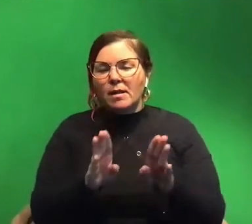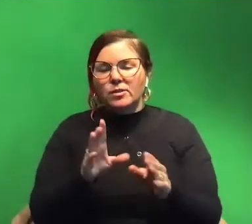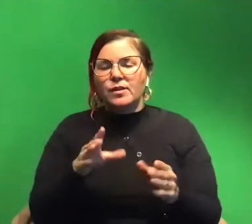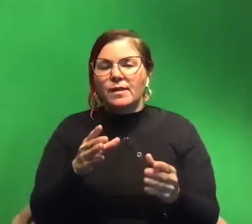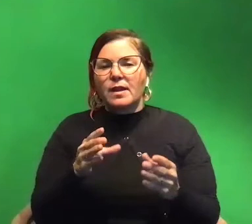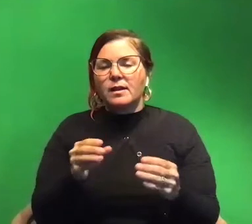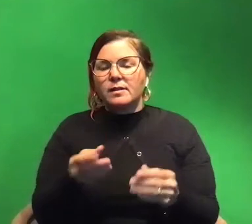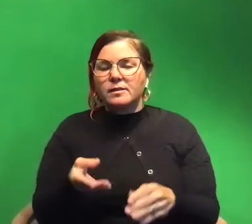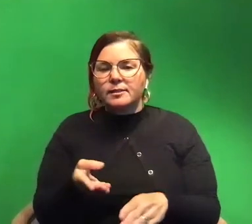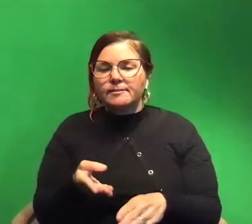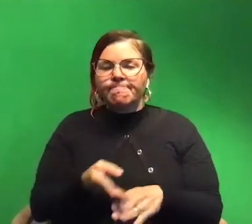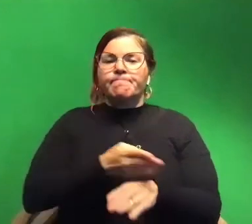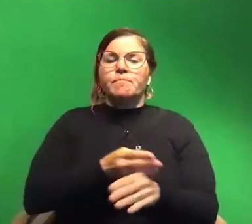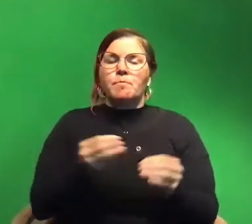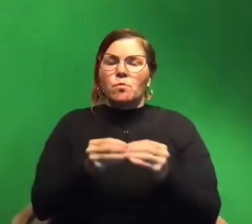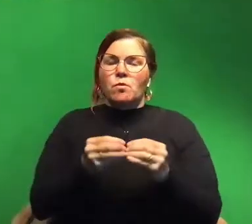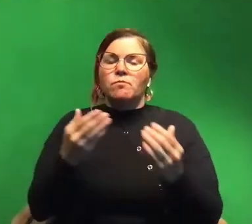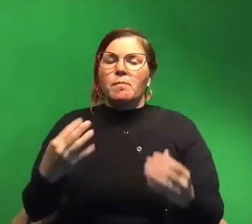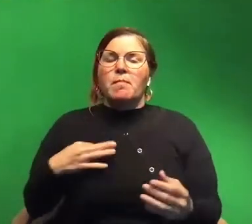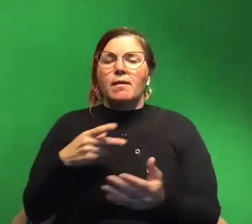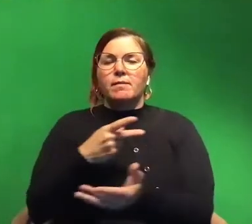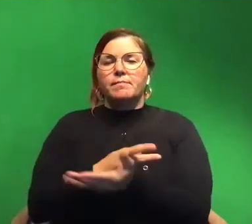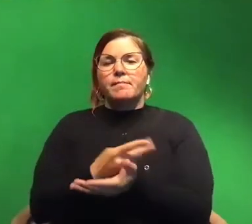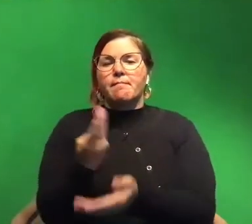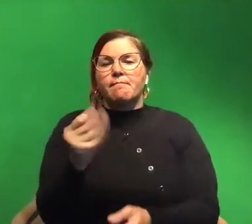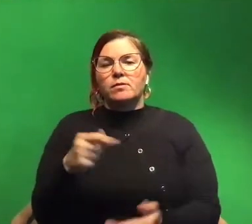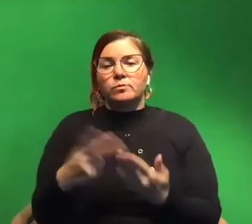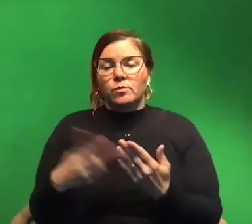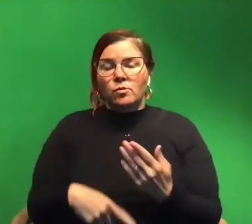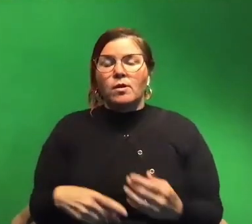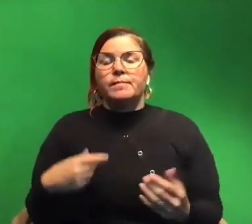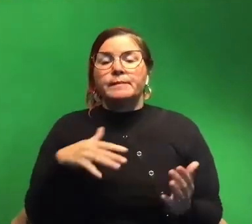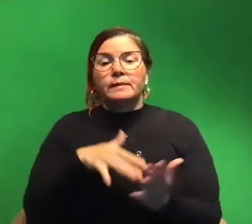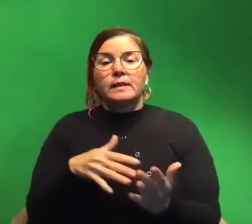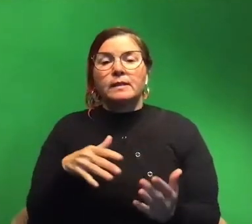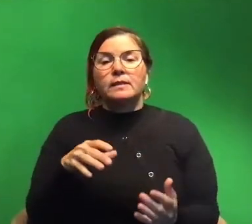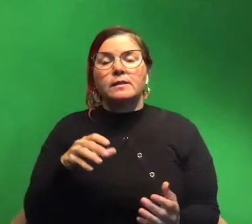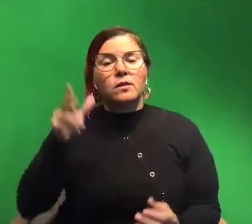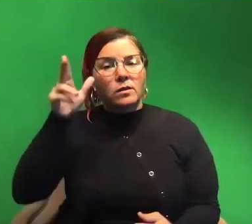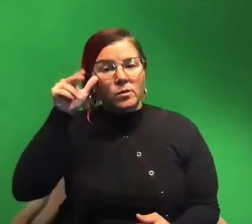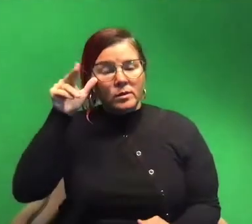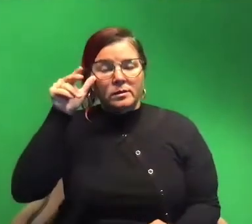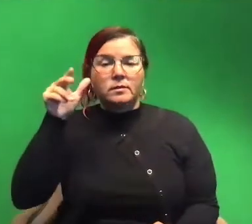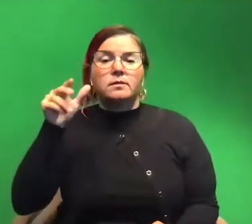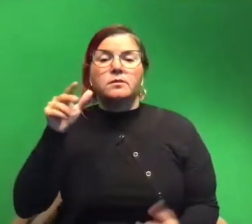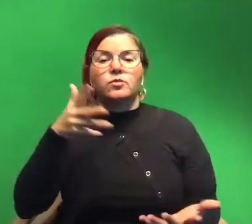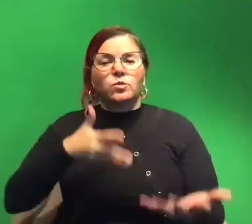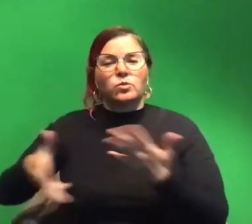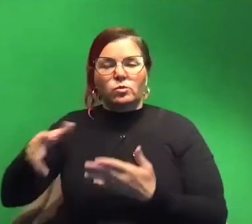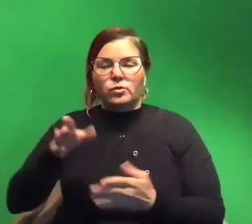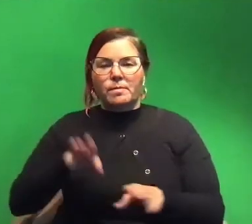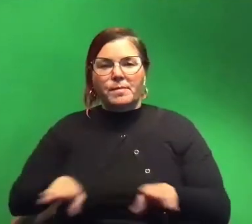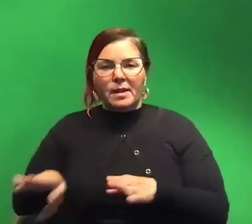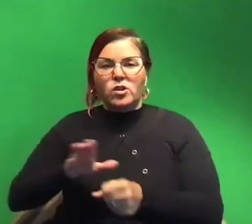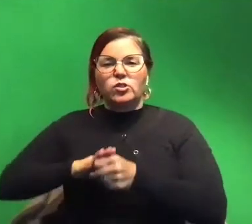boosted and then applying for master's programs where I studied equine so horse social behavior and stress